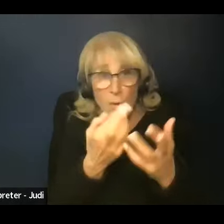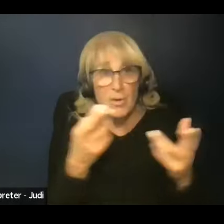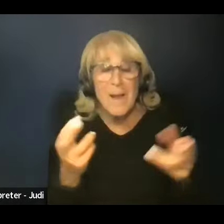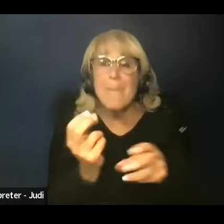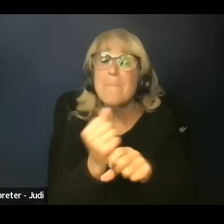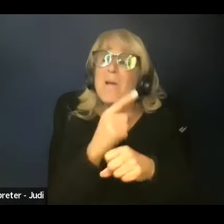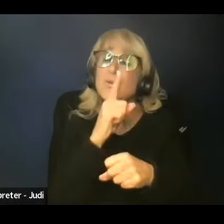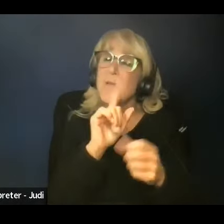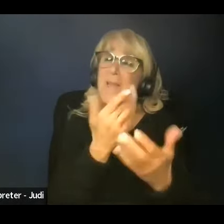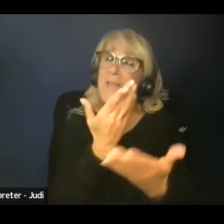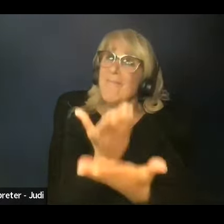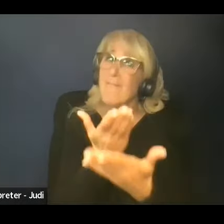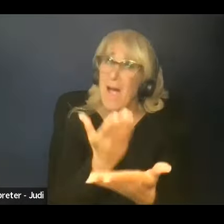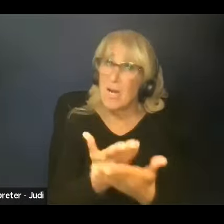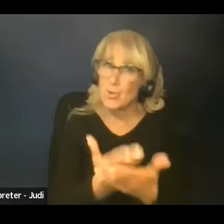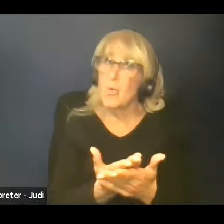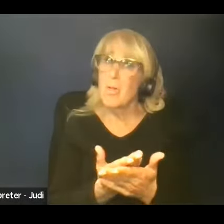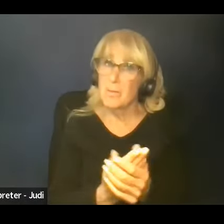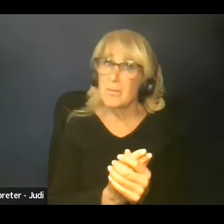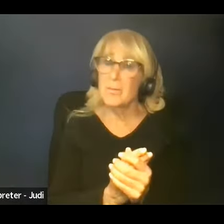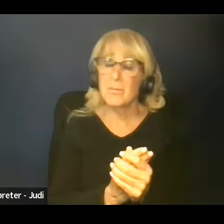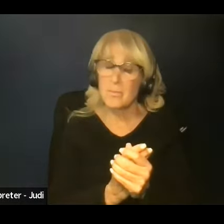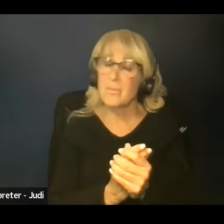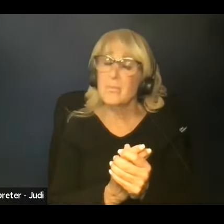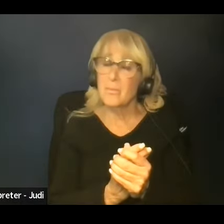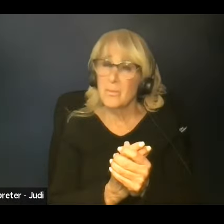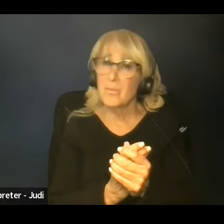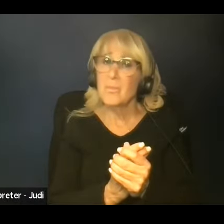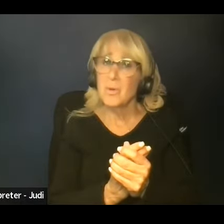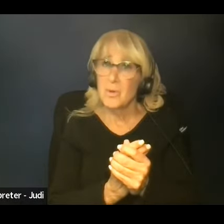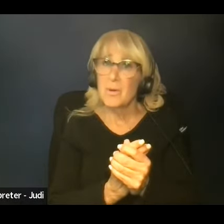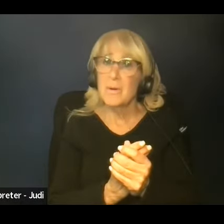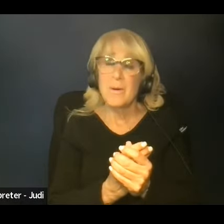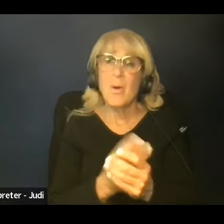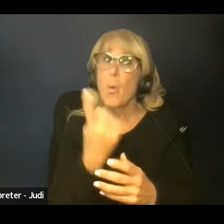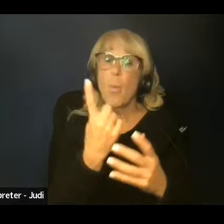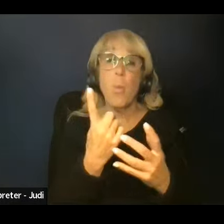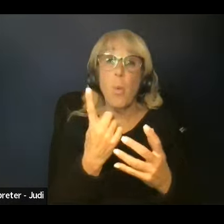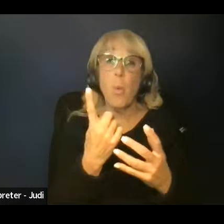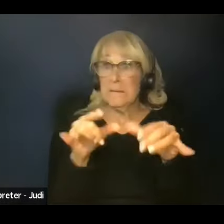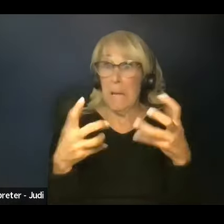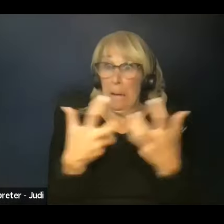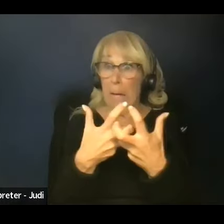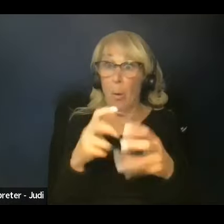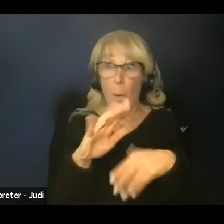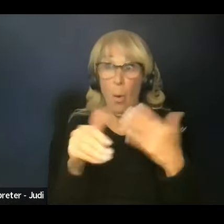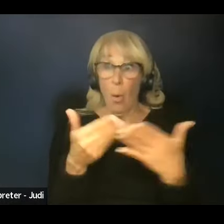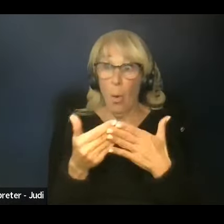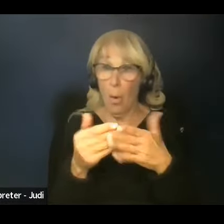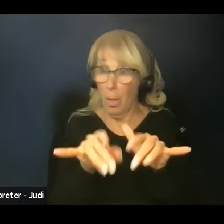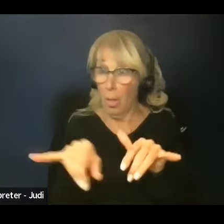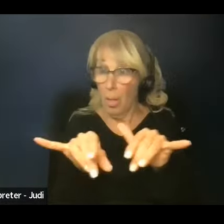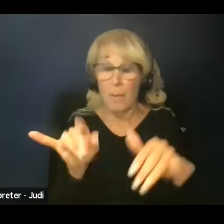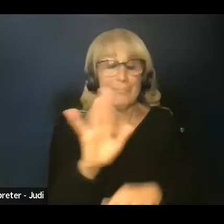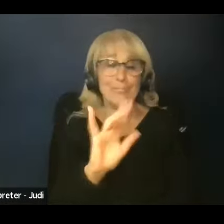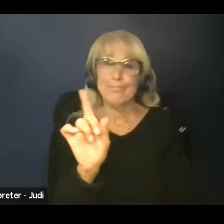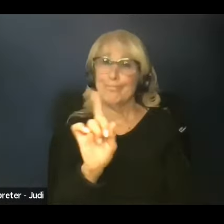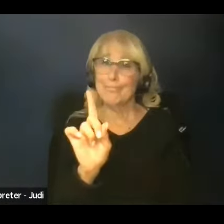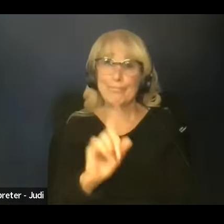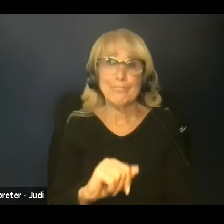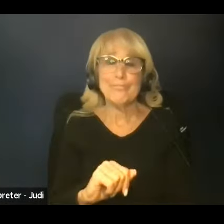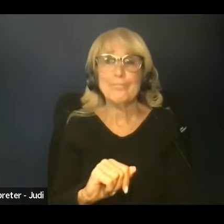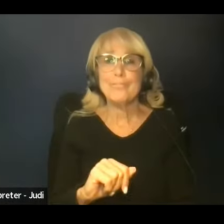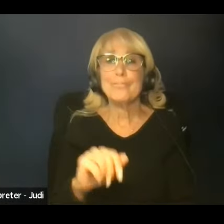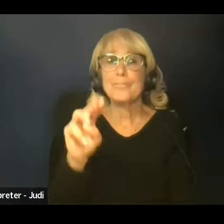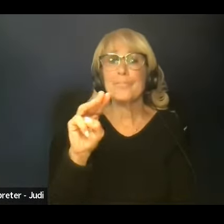factual too, as well. Yeah. Right. One size doesn't fit all. Right. All right. Ms. Vila. I